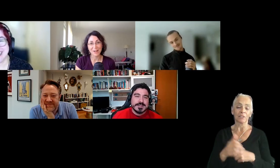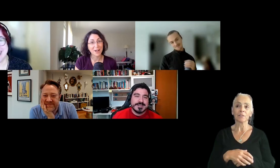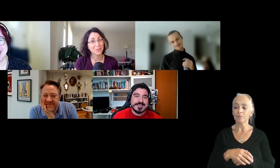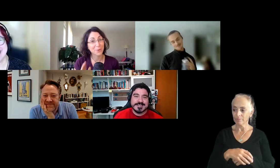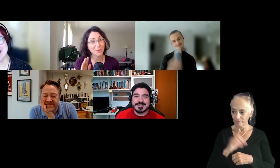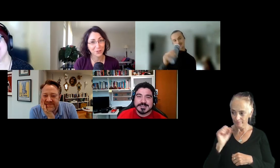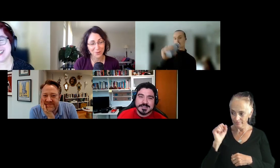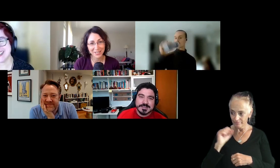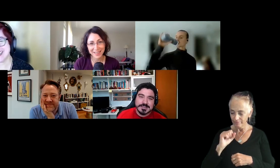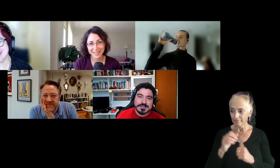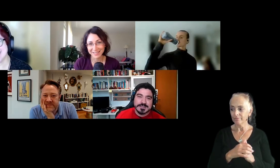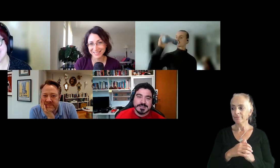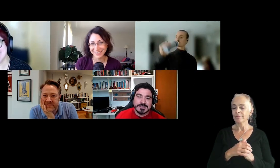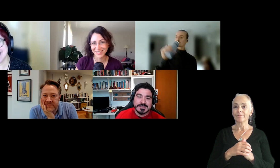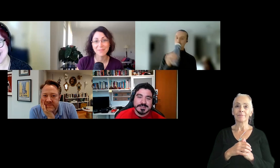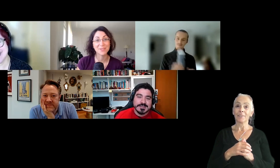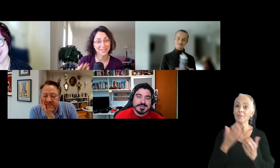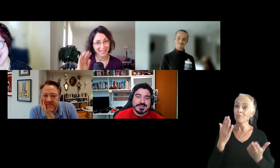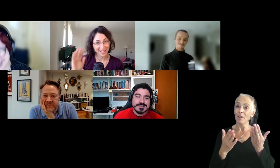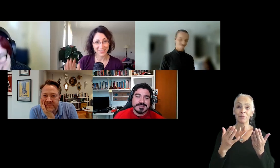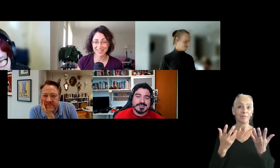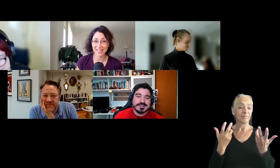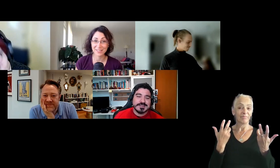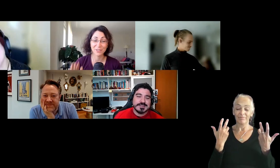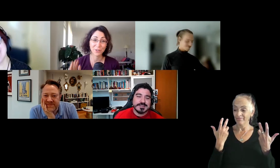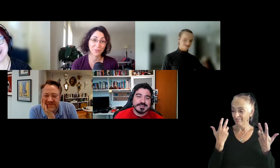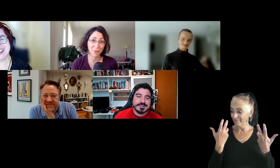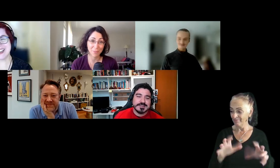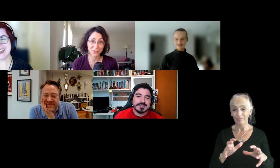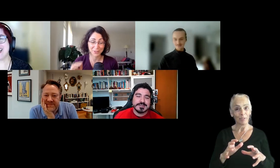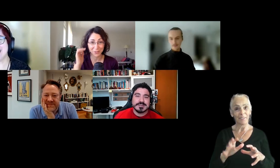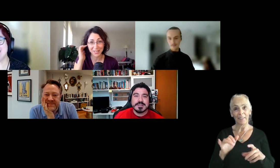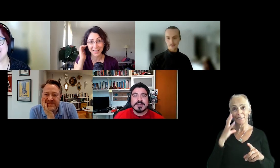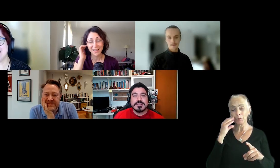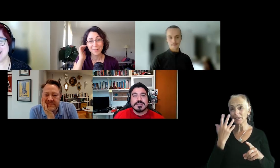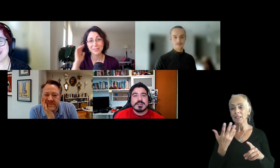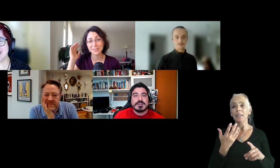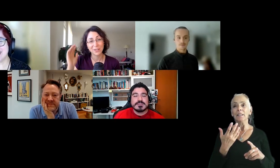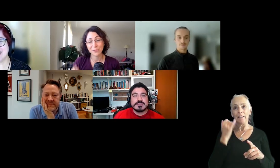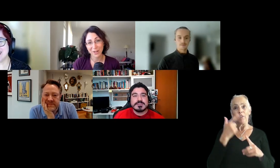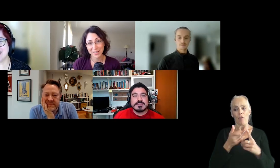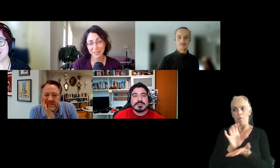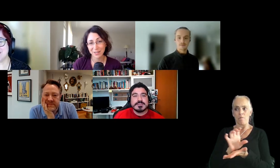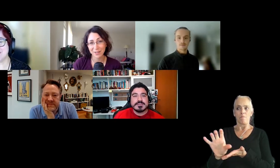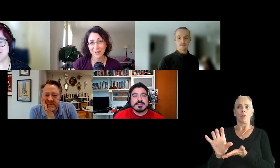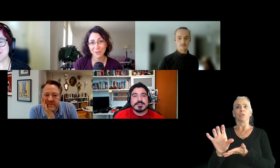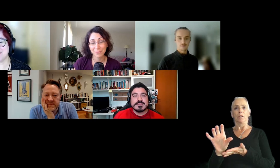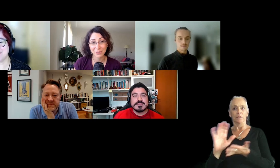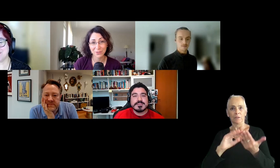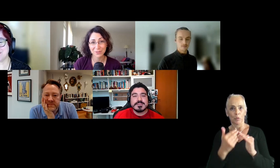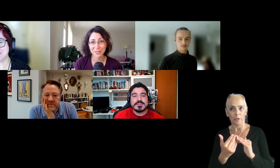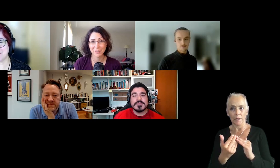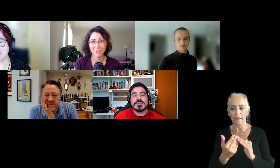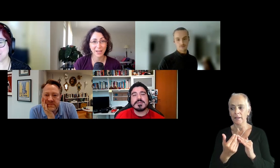So you probably don't want to get there. And I'm just, I'm just saying, so if you're from a marginalized community, go find, uh,